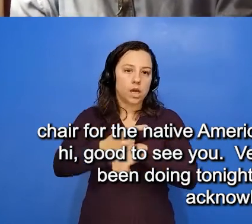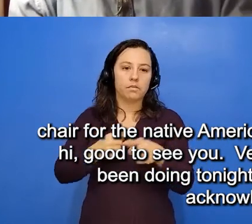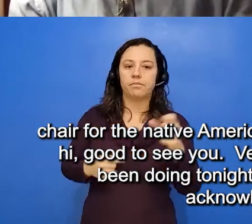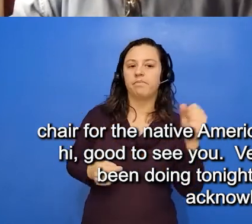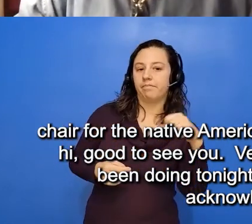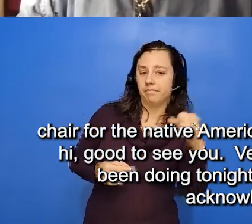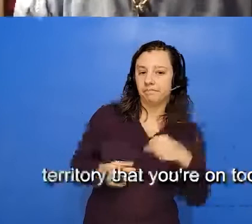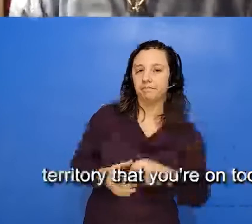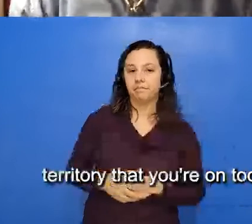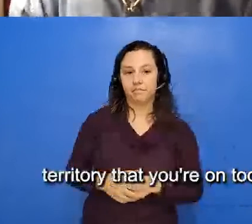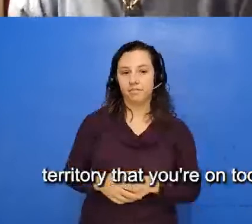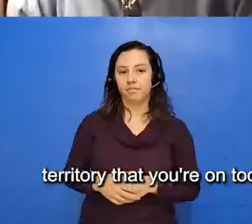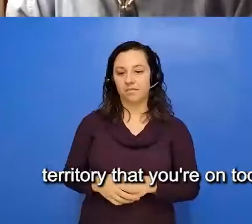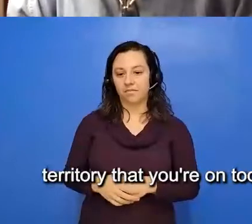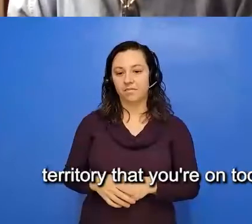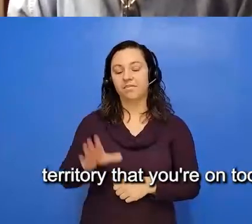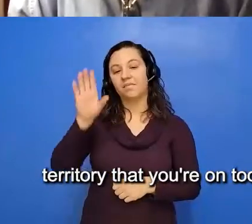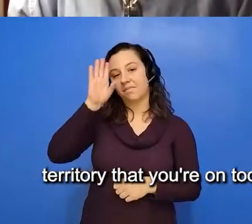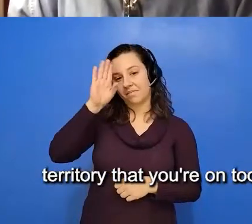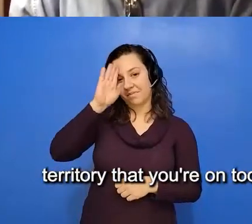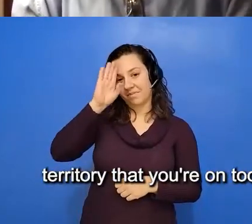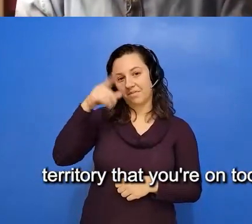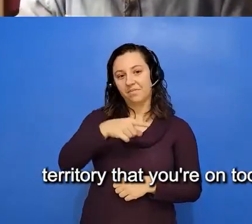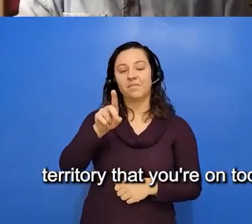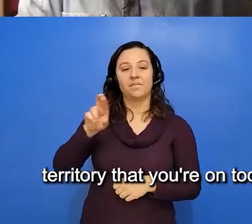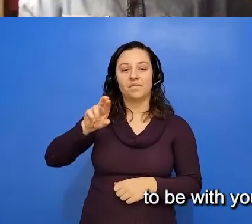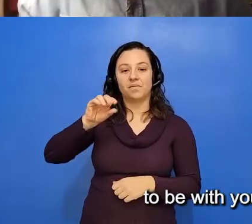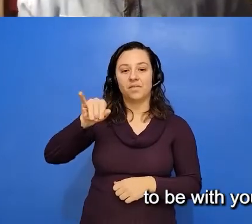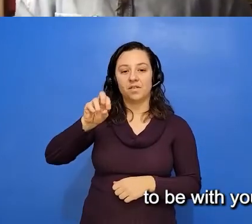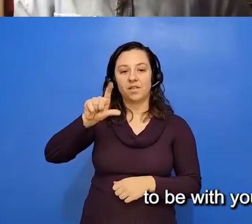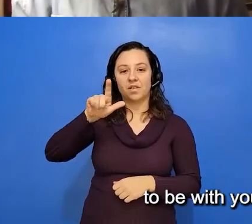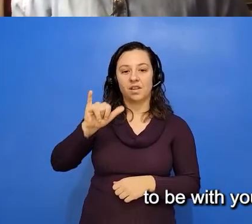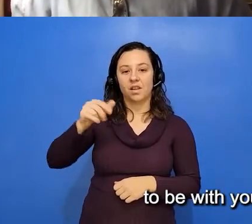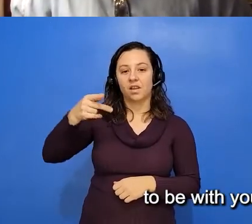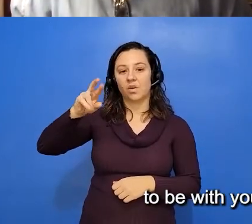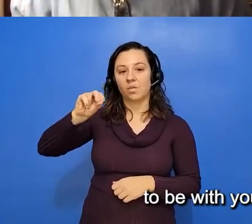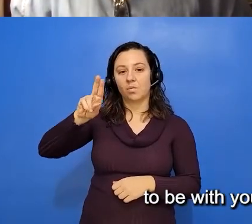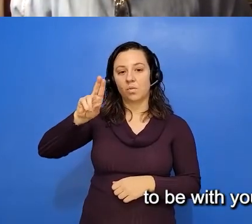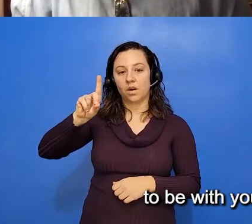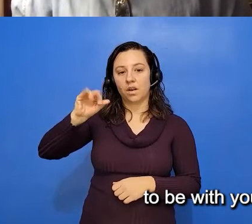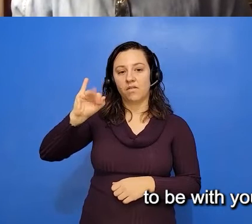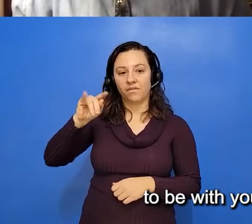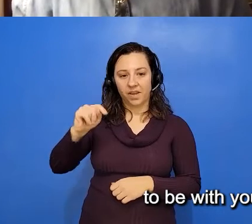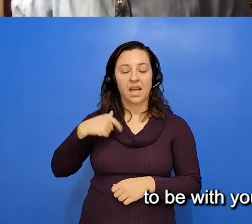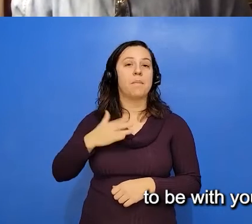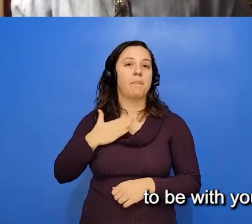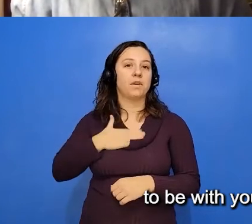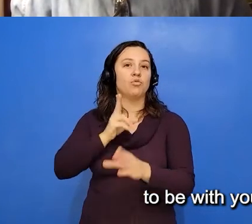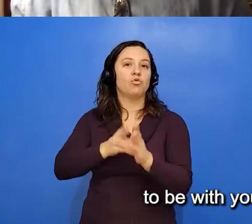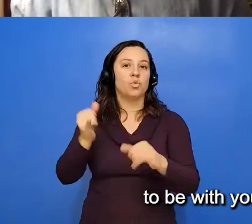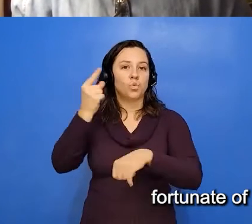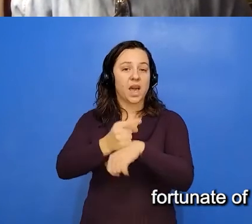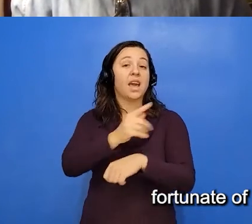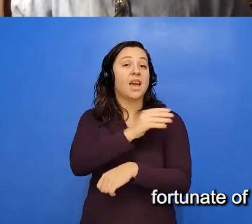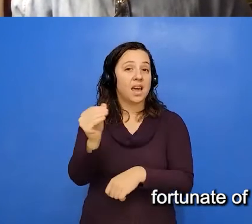Jolie Jolie Proudfoot, I'm Jolie Proudfoot and happy to be with you tonight. And I have the good